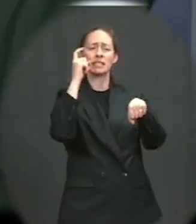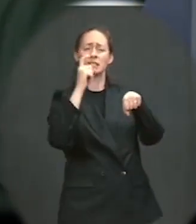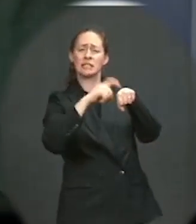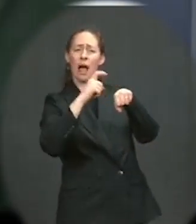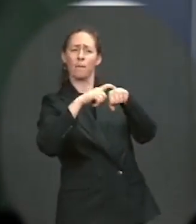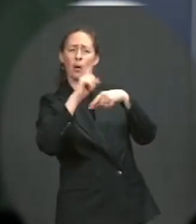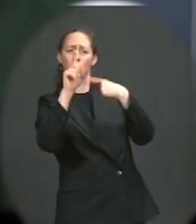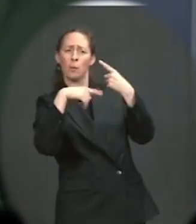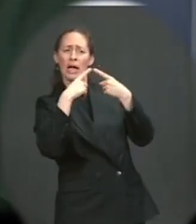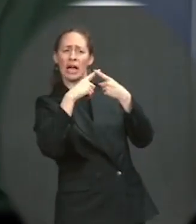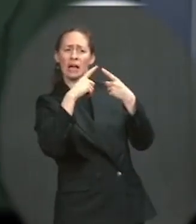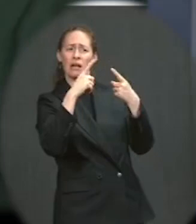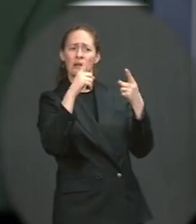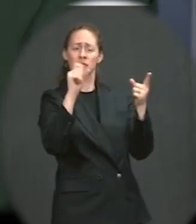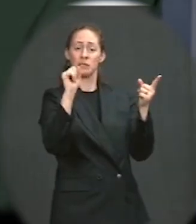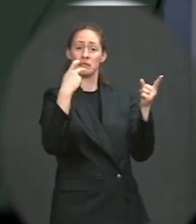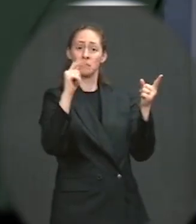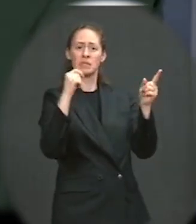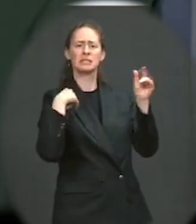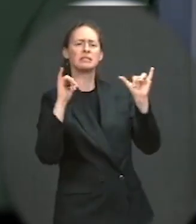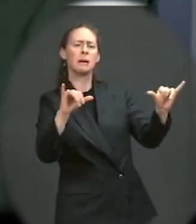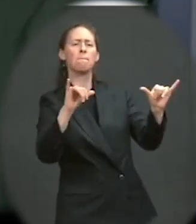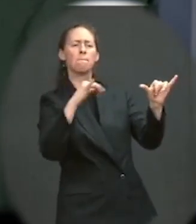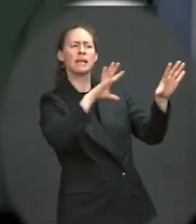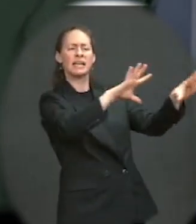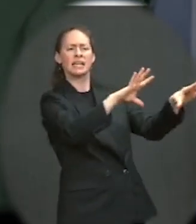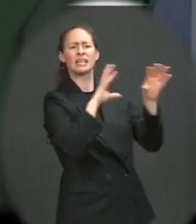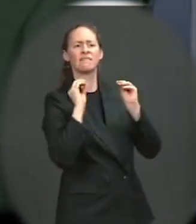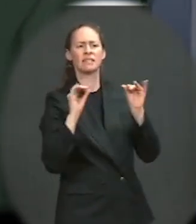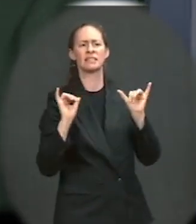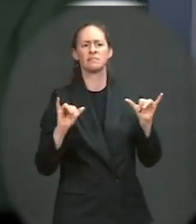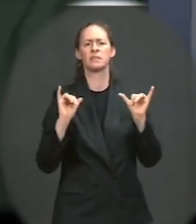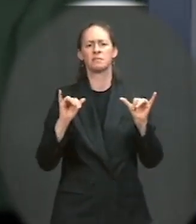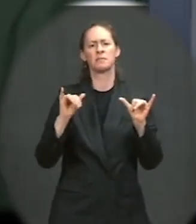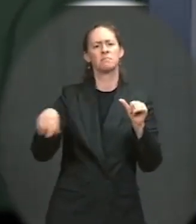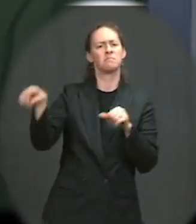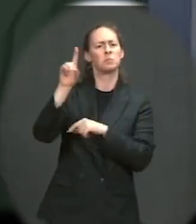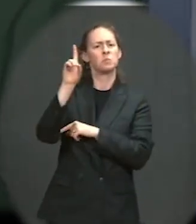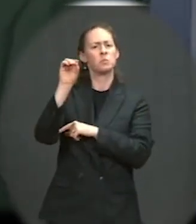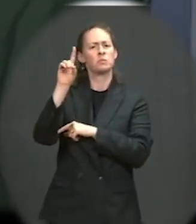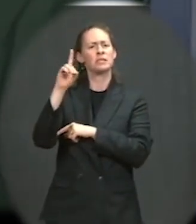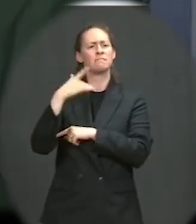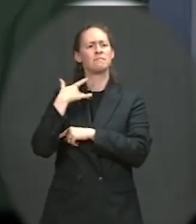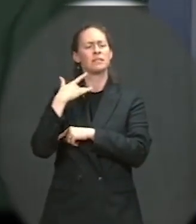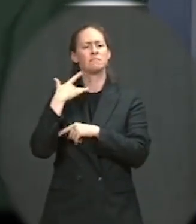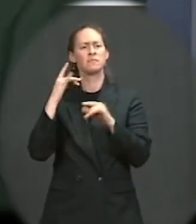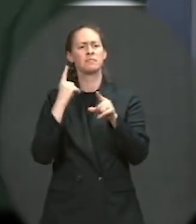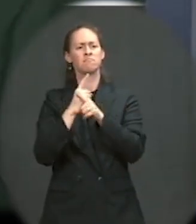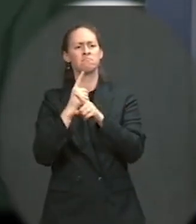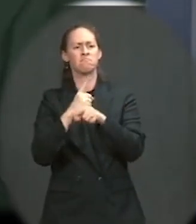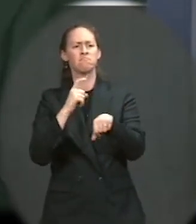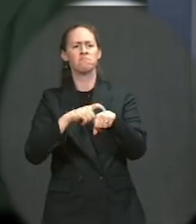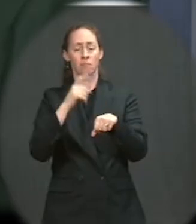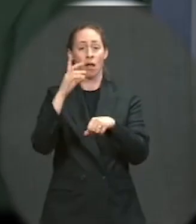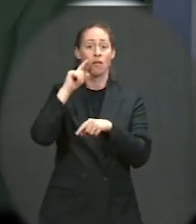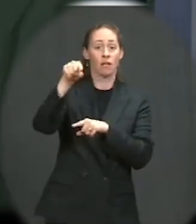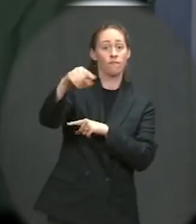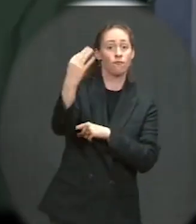overseen by our Department of Defense. A part of their discussion on Friday will certainly be the President reiterating his commitment